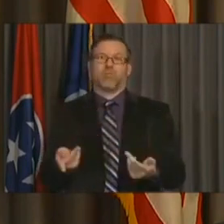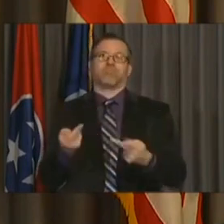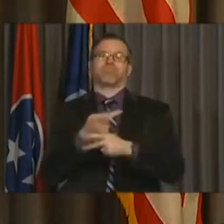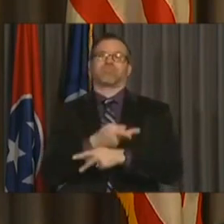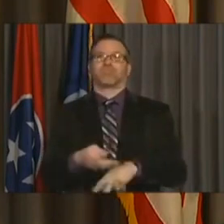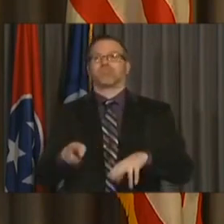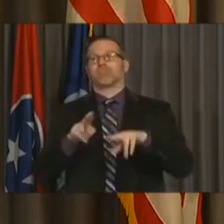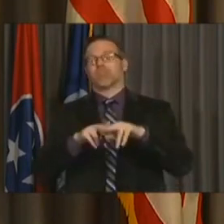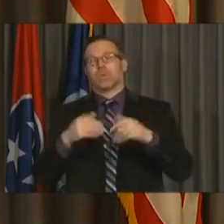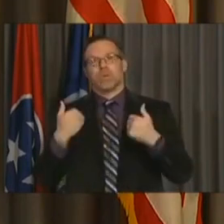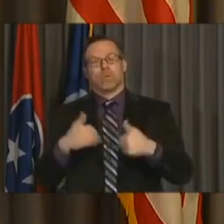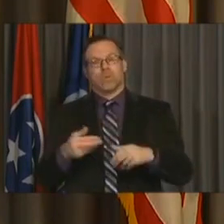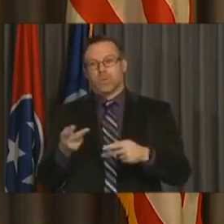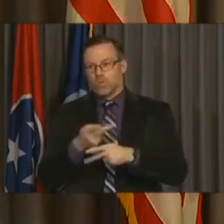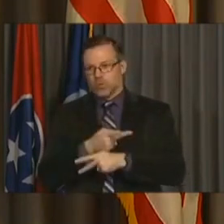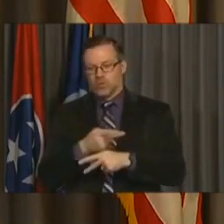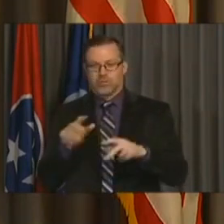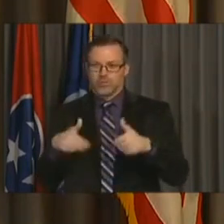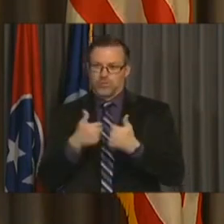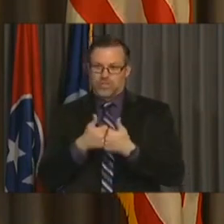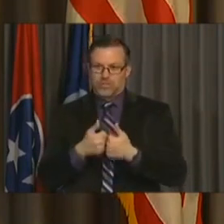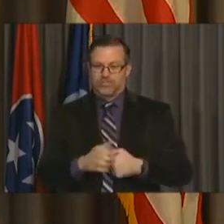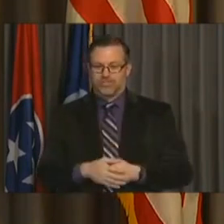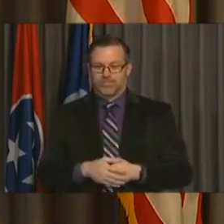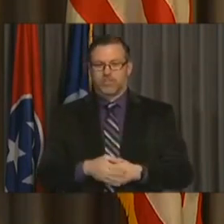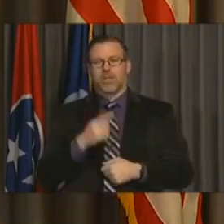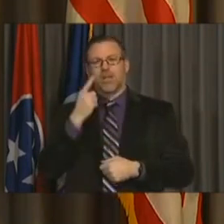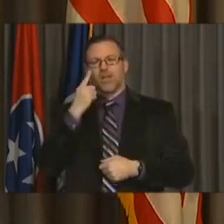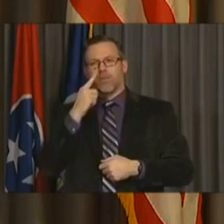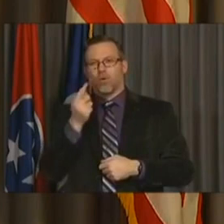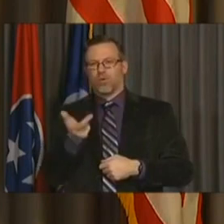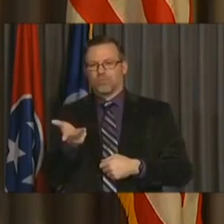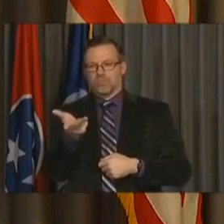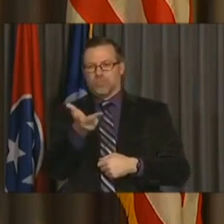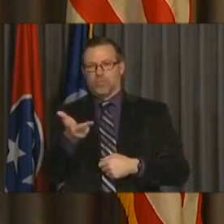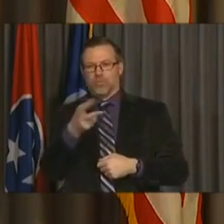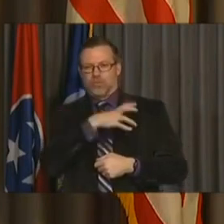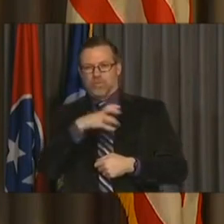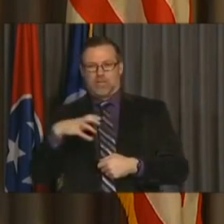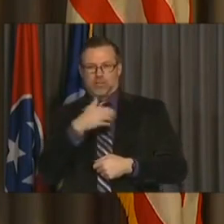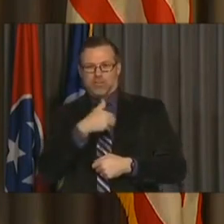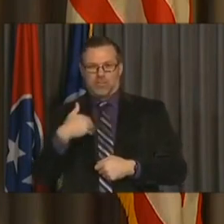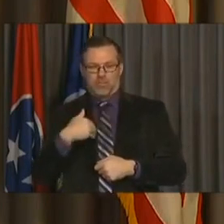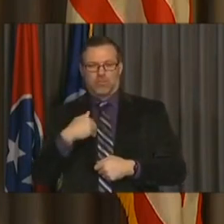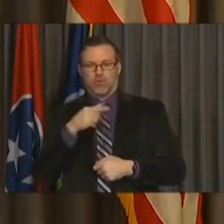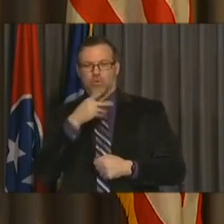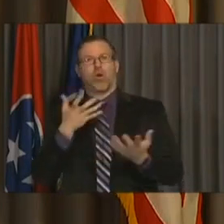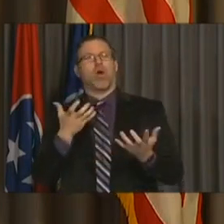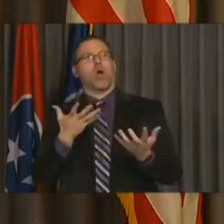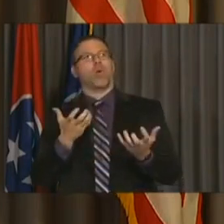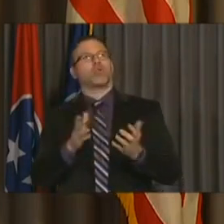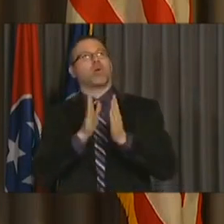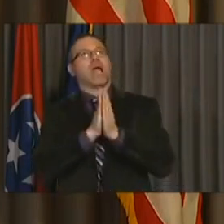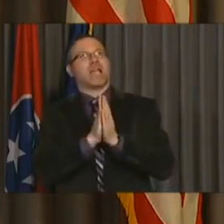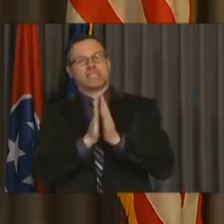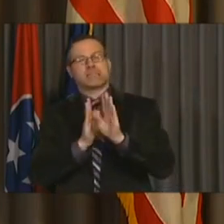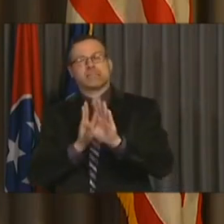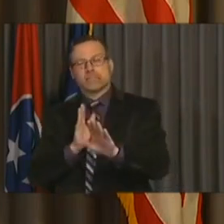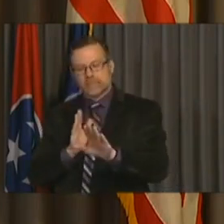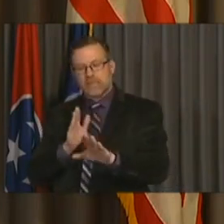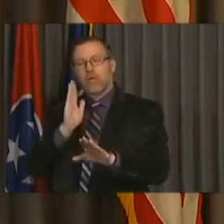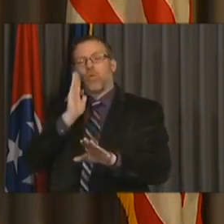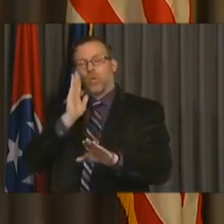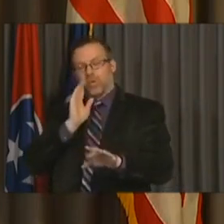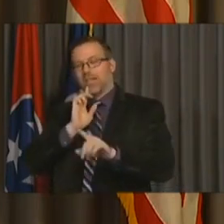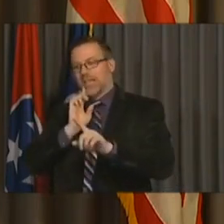For those Council members that did not get your questions answered today, as Mr. Jameson mentioned, there will be plenty of time to get those